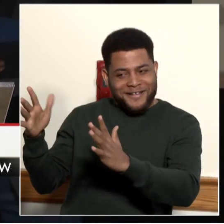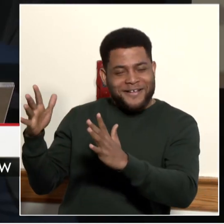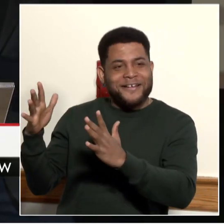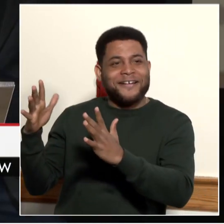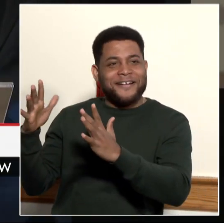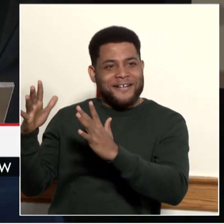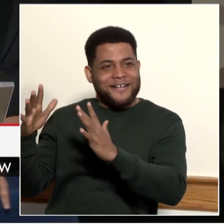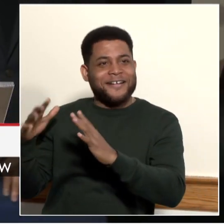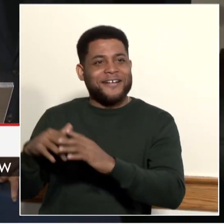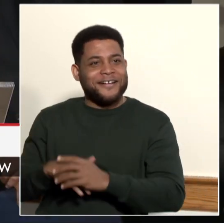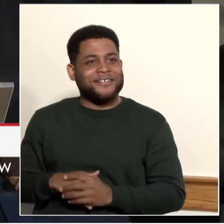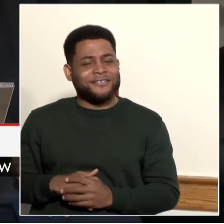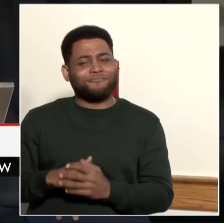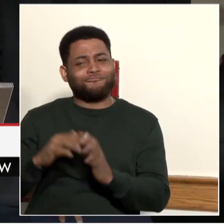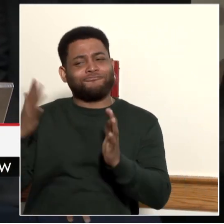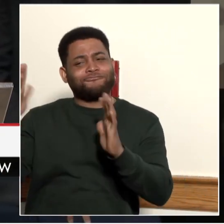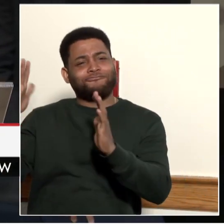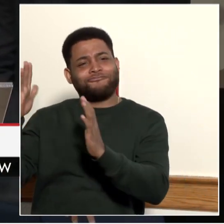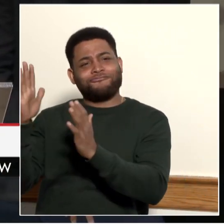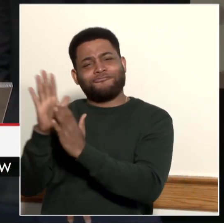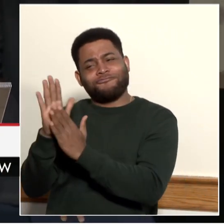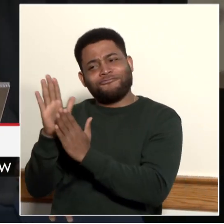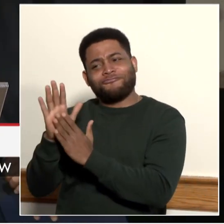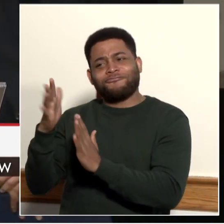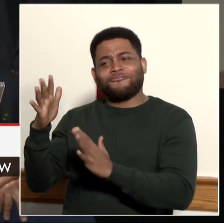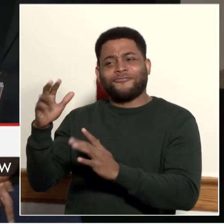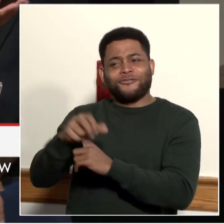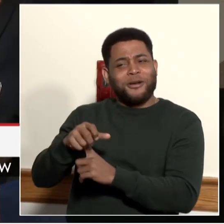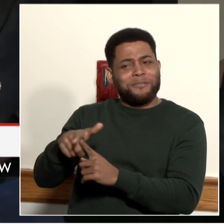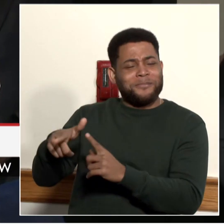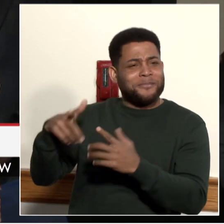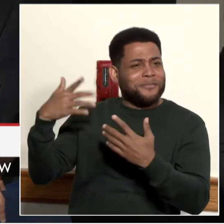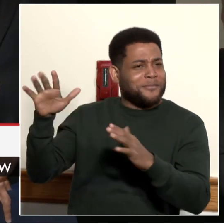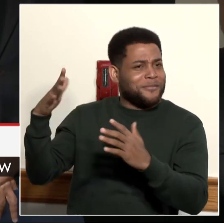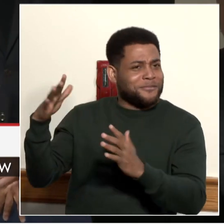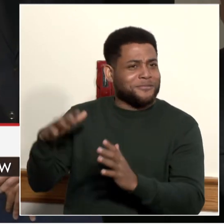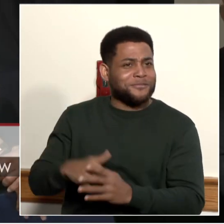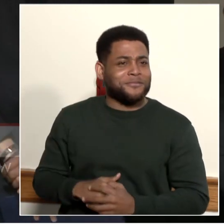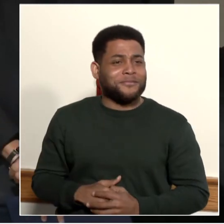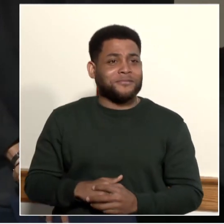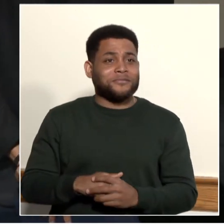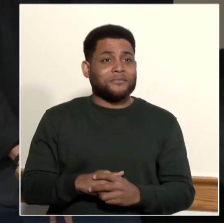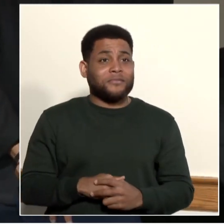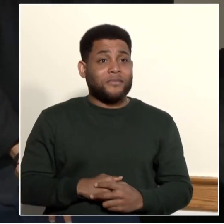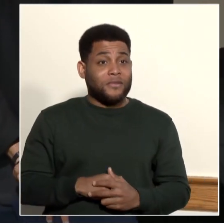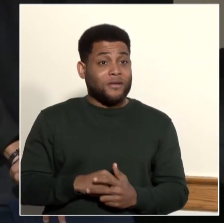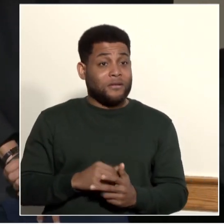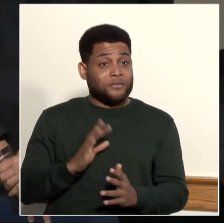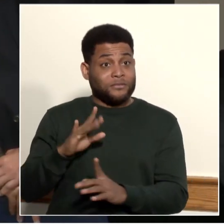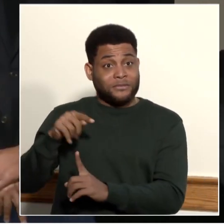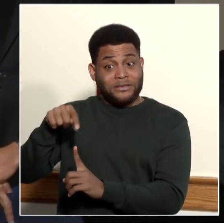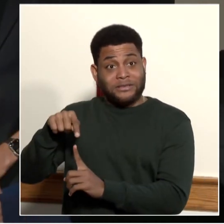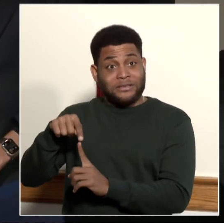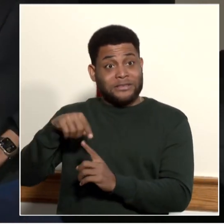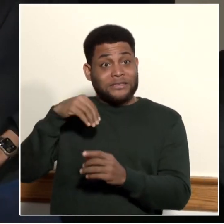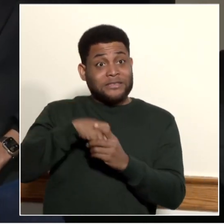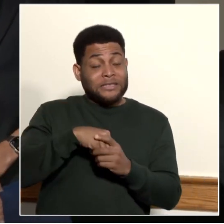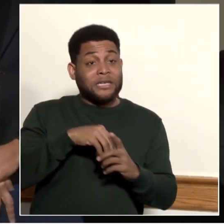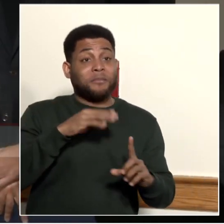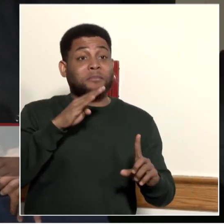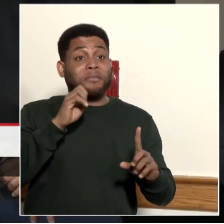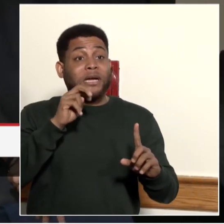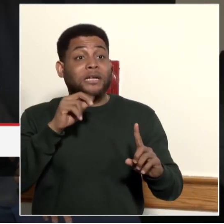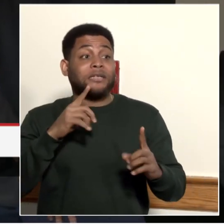Give him a big round of applause. He left his band duty to come up for his introduction